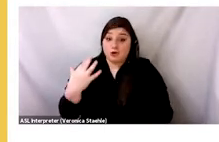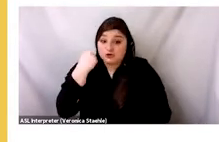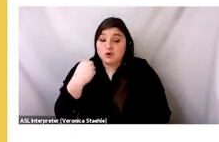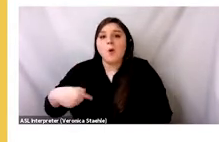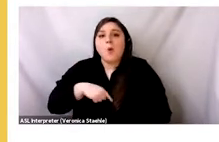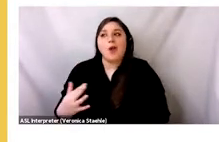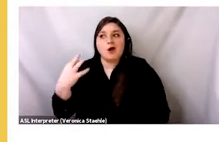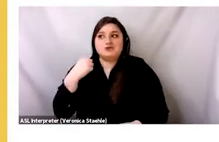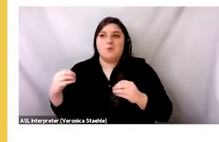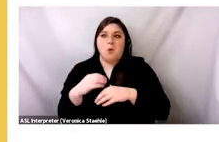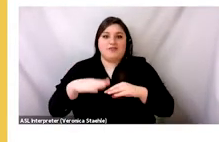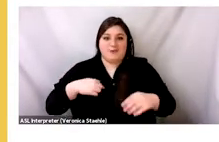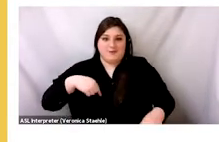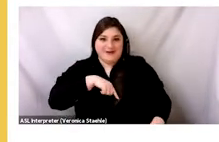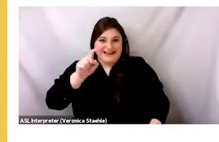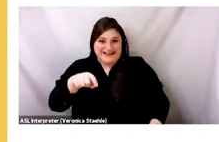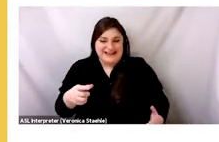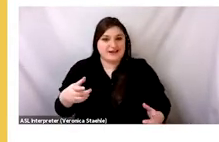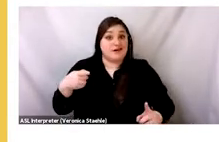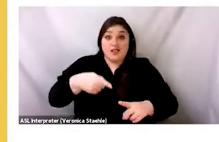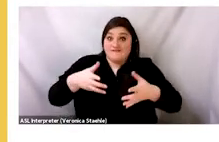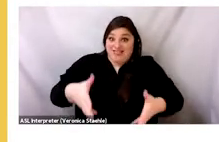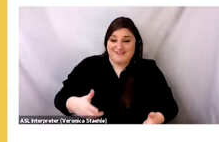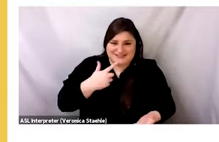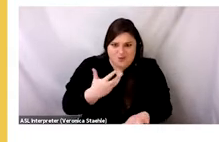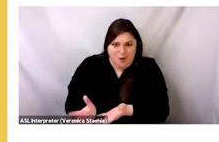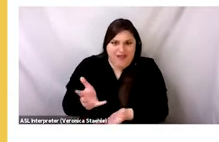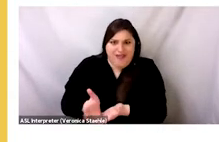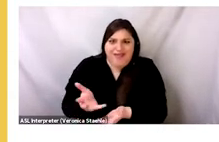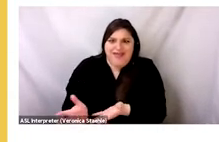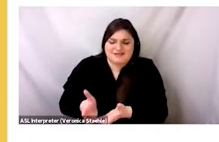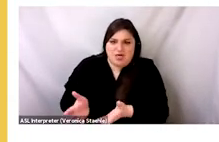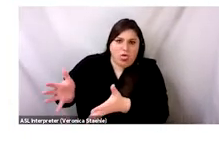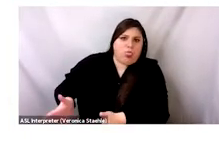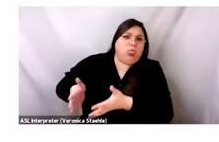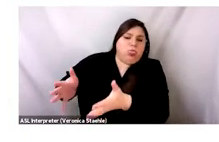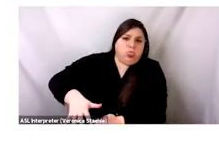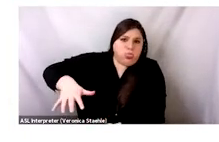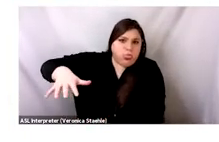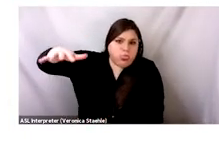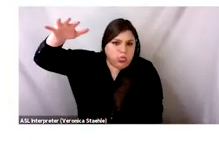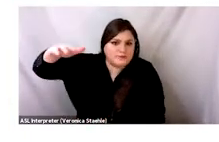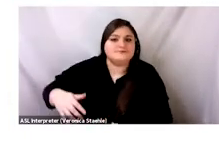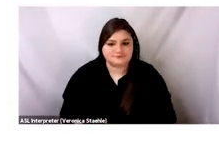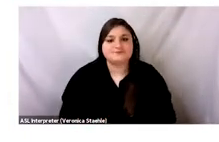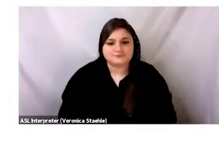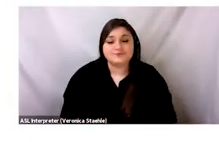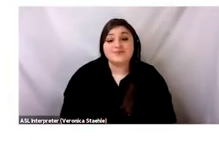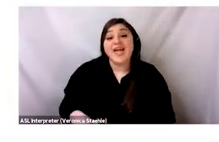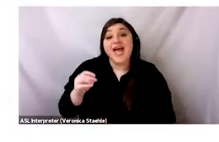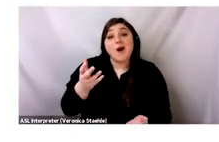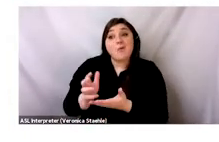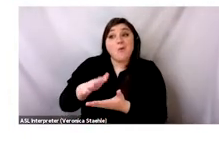waste as a result. I personally think that we need to focus a lot more on the production side of this equation because ultimately,